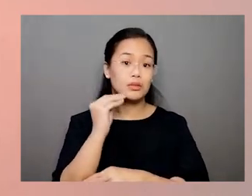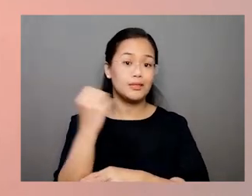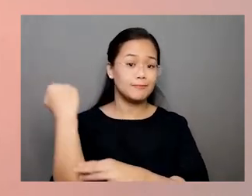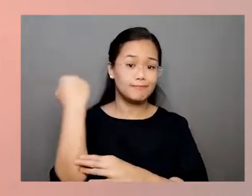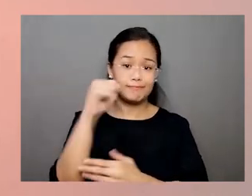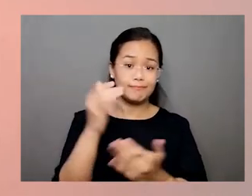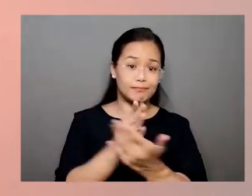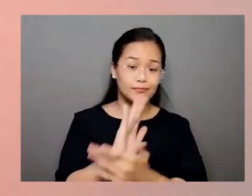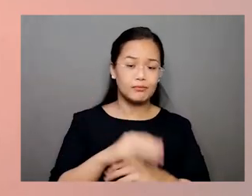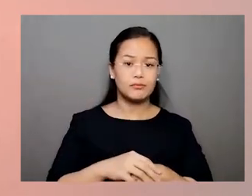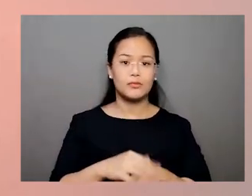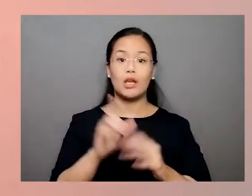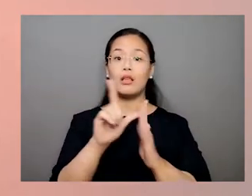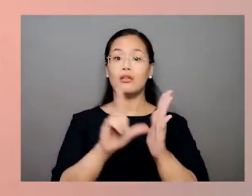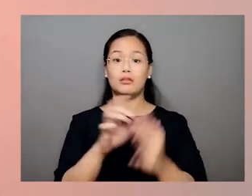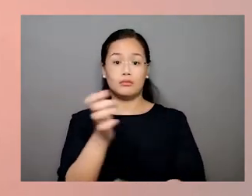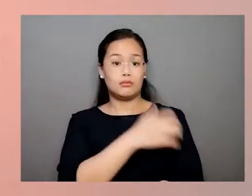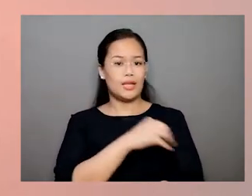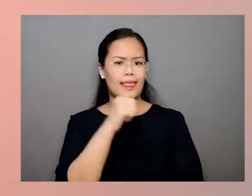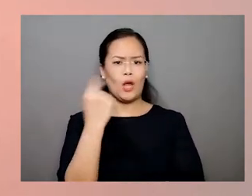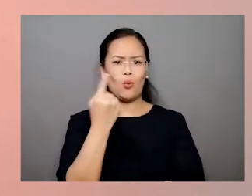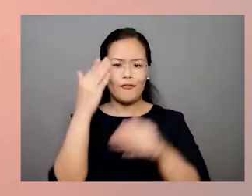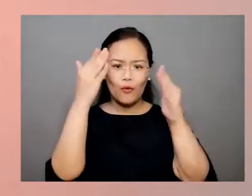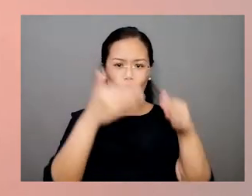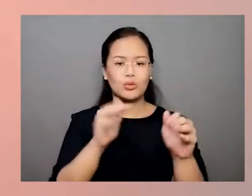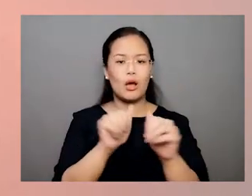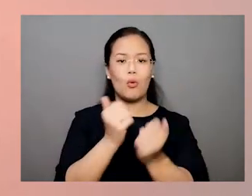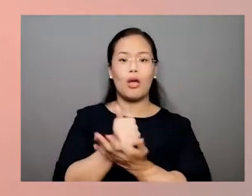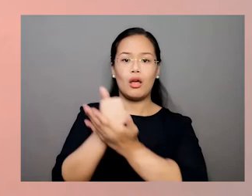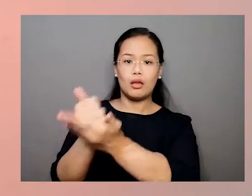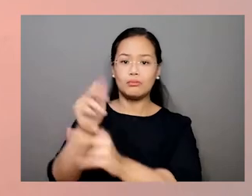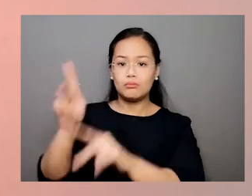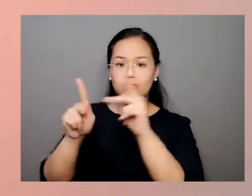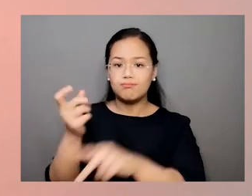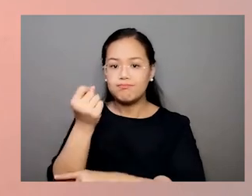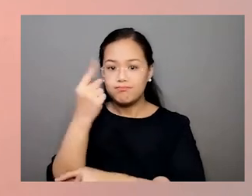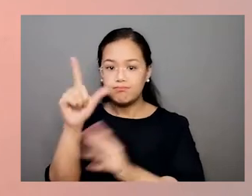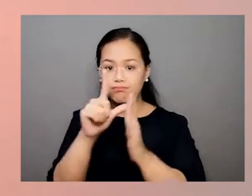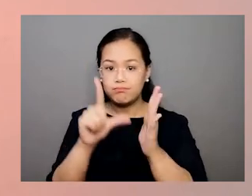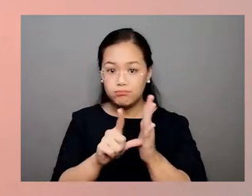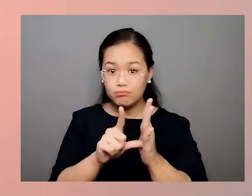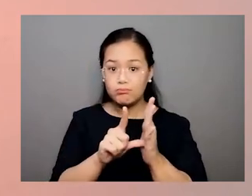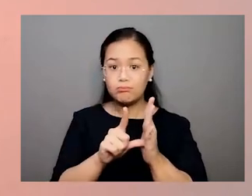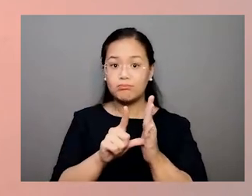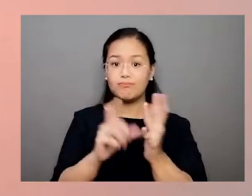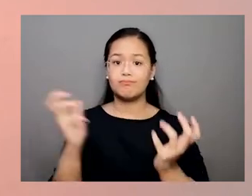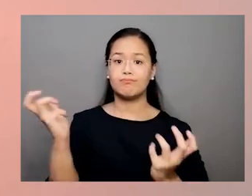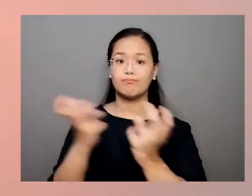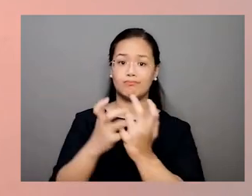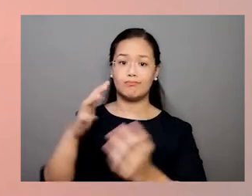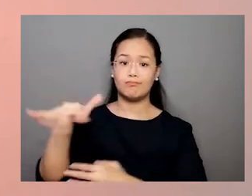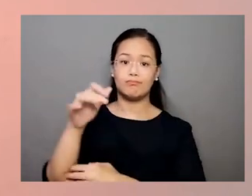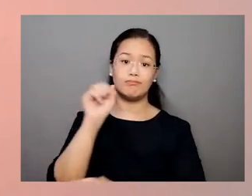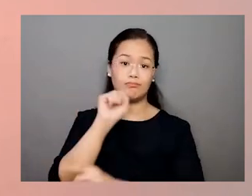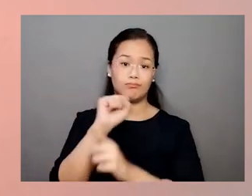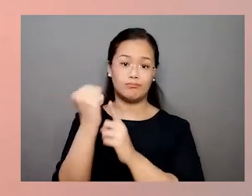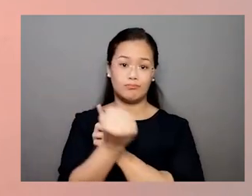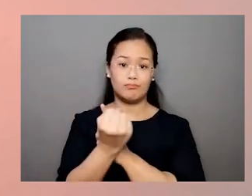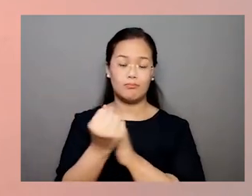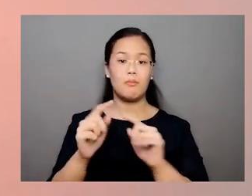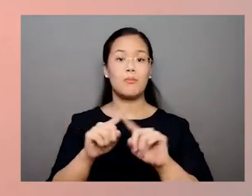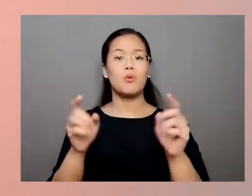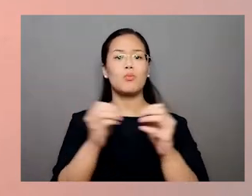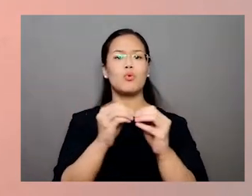violations. Legal empowerment programs do not only focus on helping people understand the law that applies